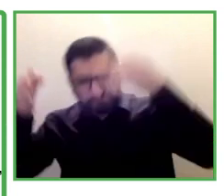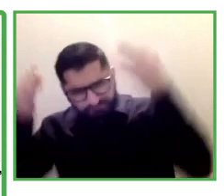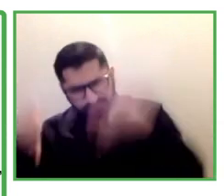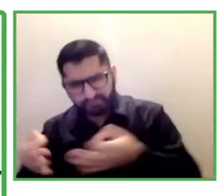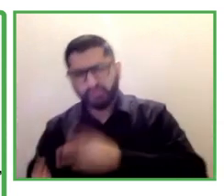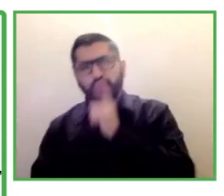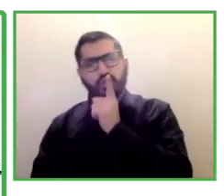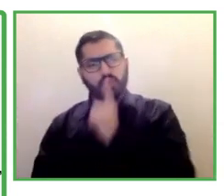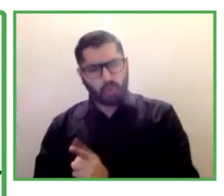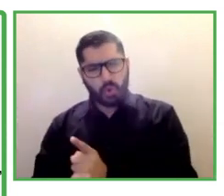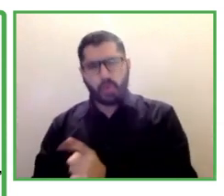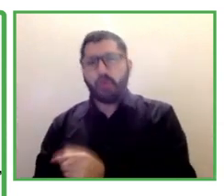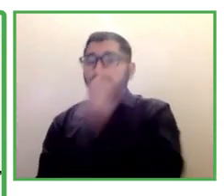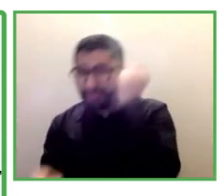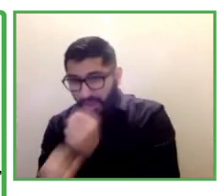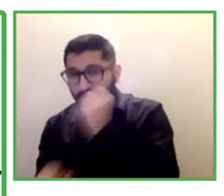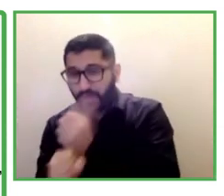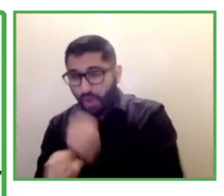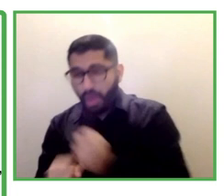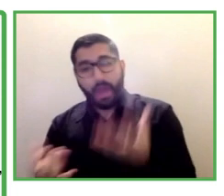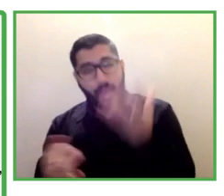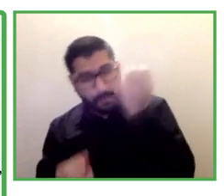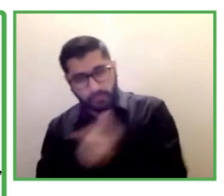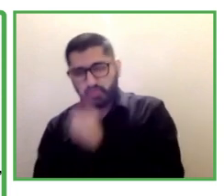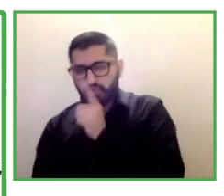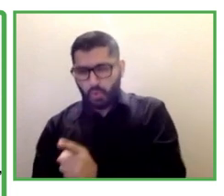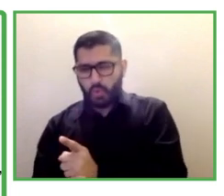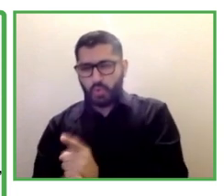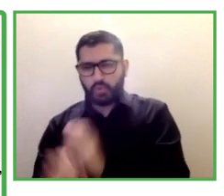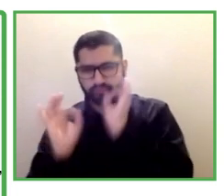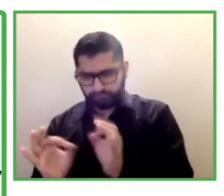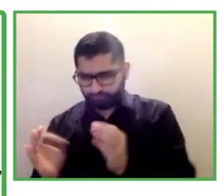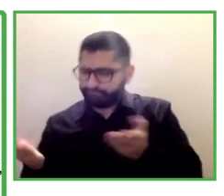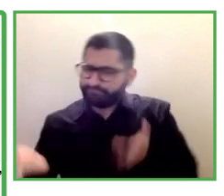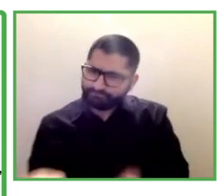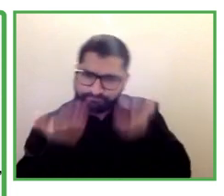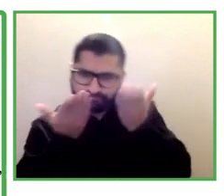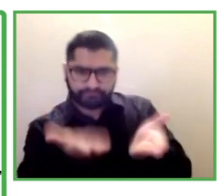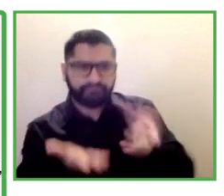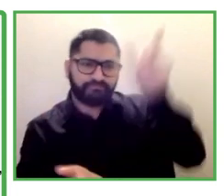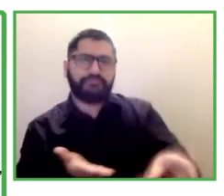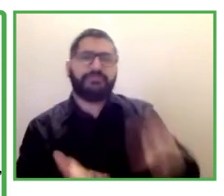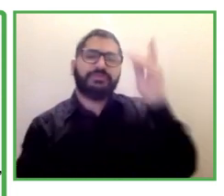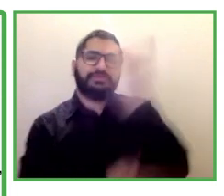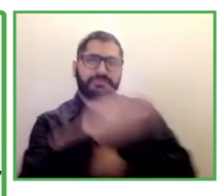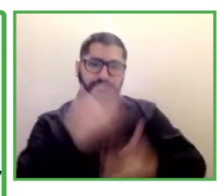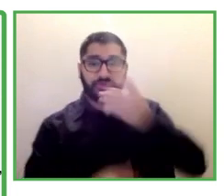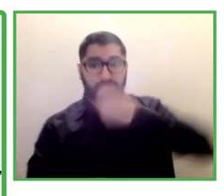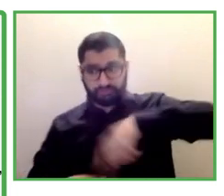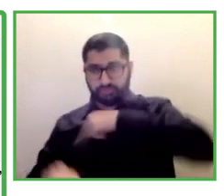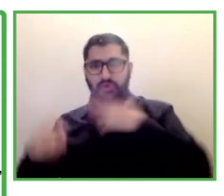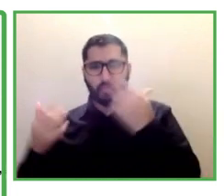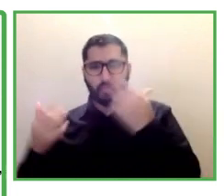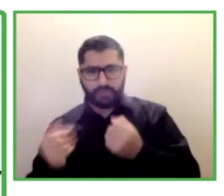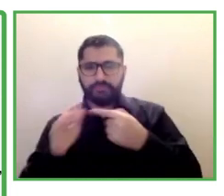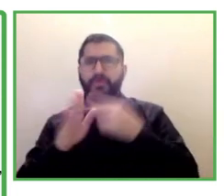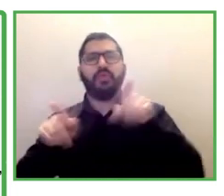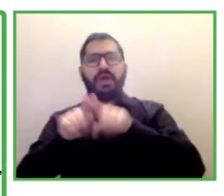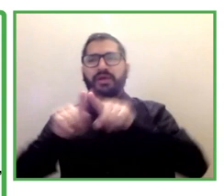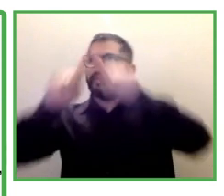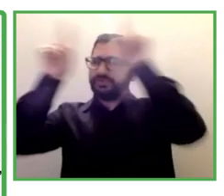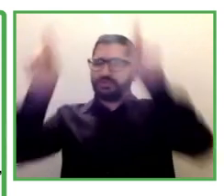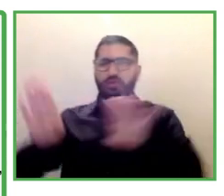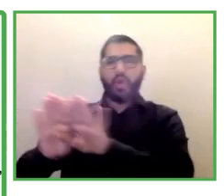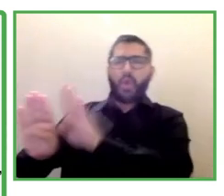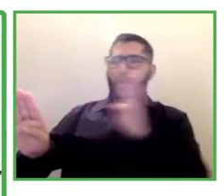an open door with an organization that began called ODIN, which stands for Ontario Disability